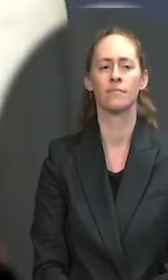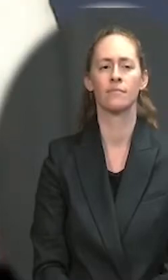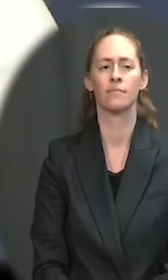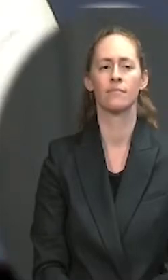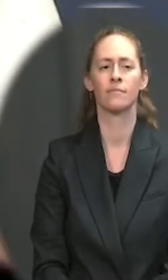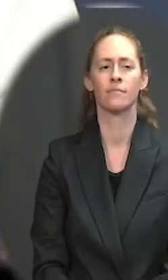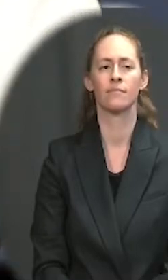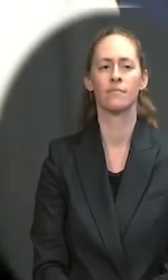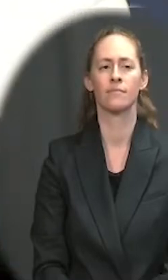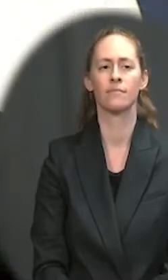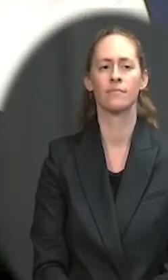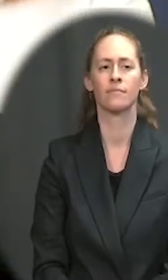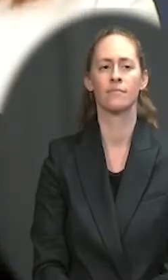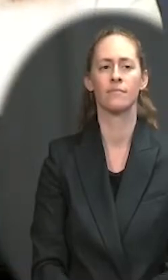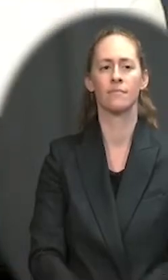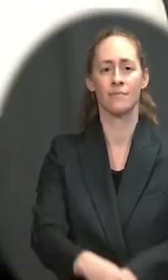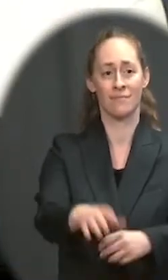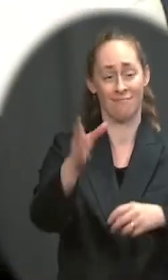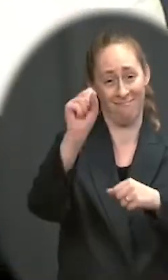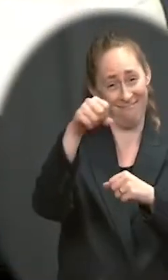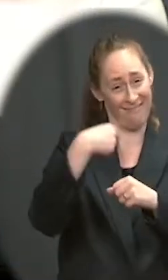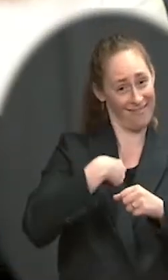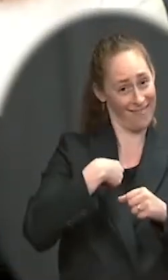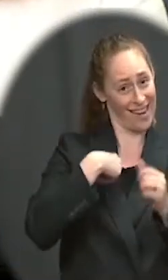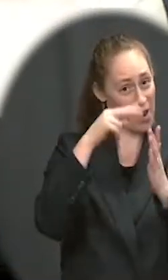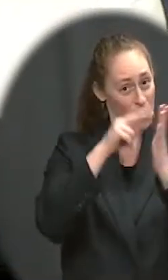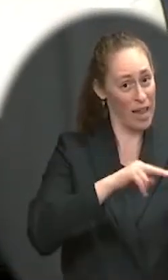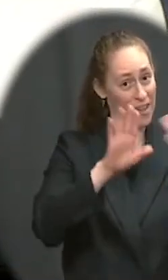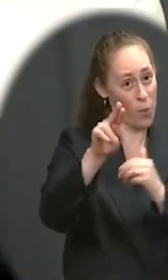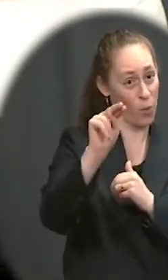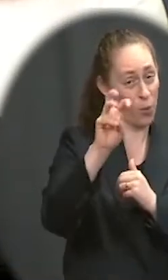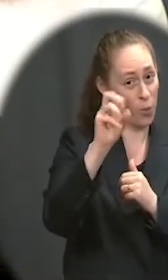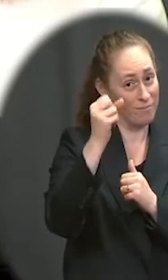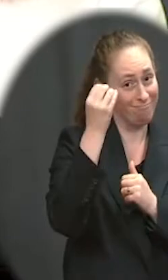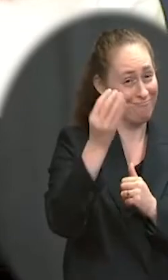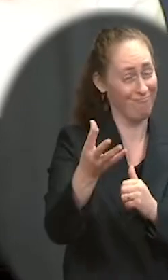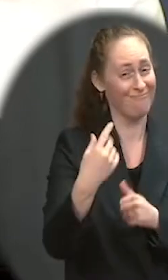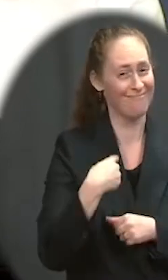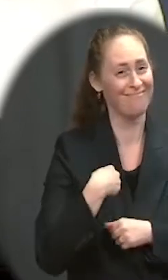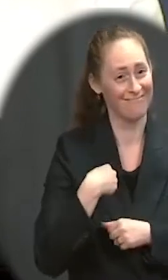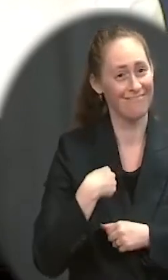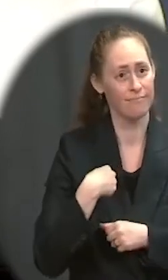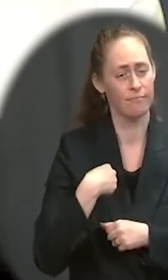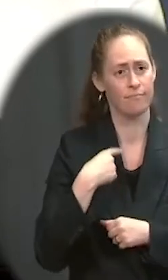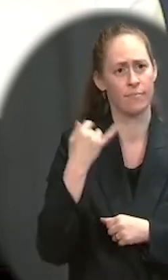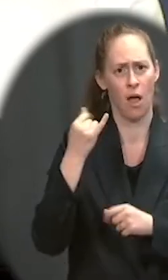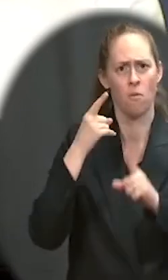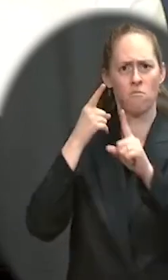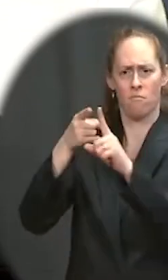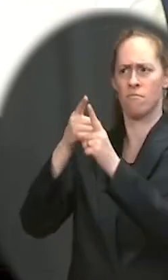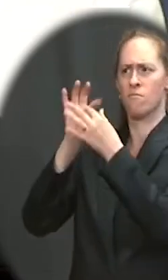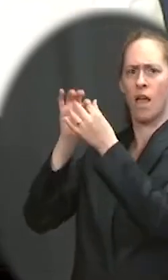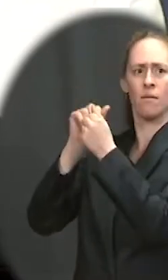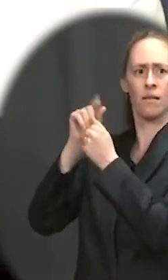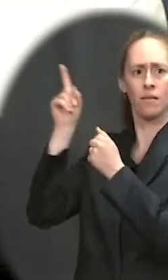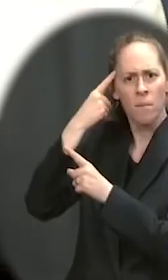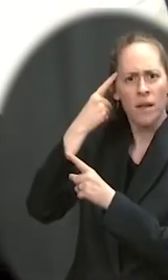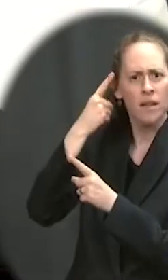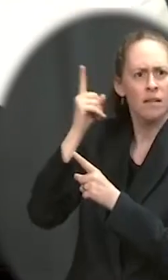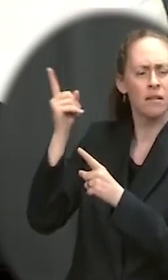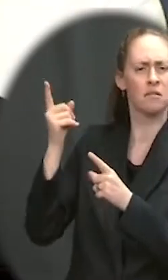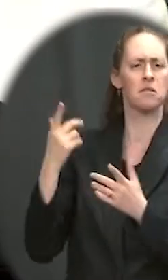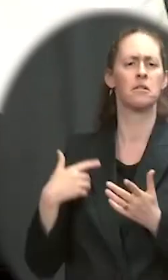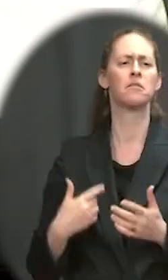all of your news coverage, but we are not going to comment publicly on government formation while that process is underway.